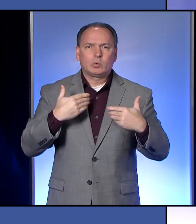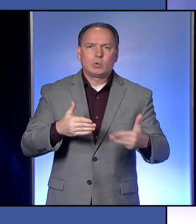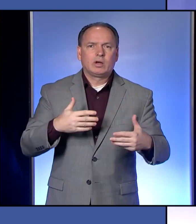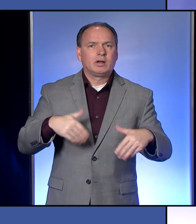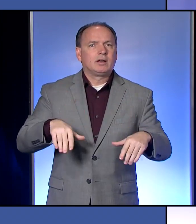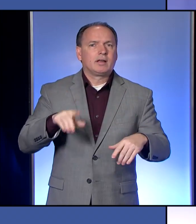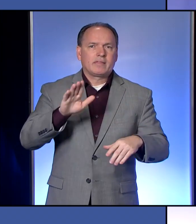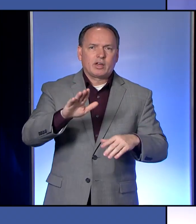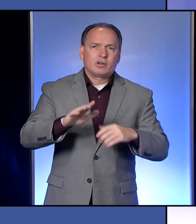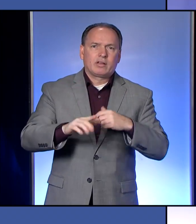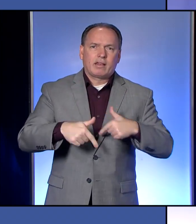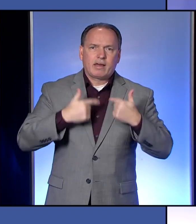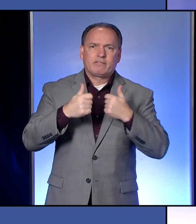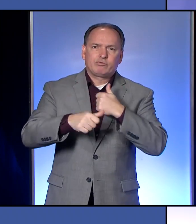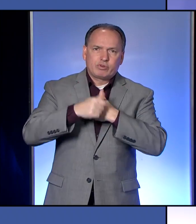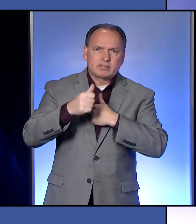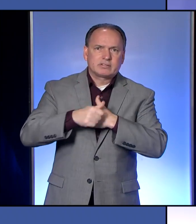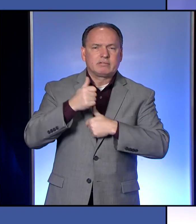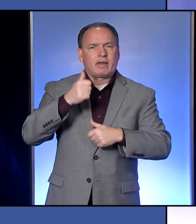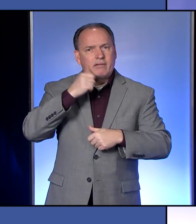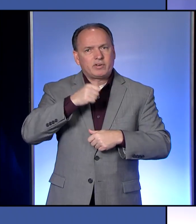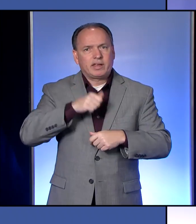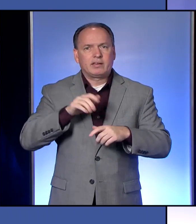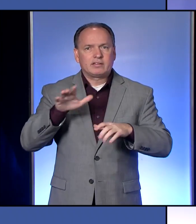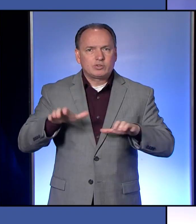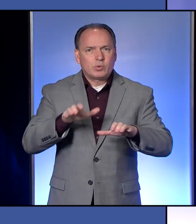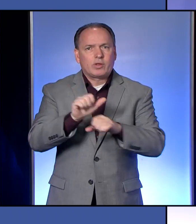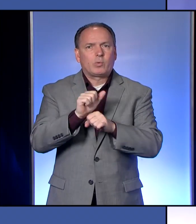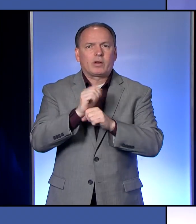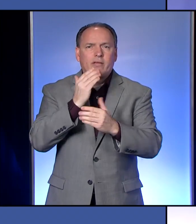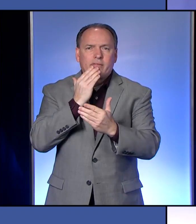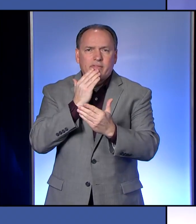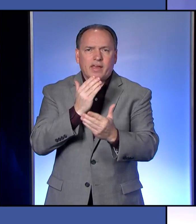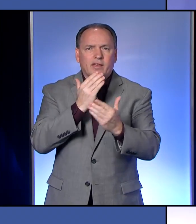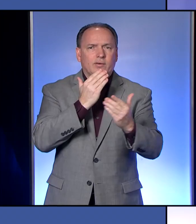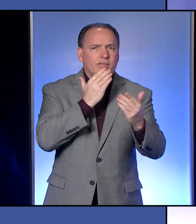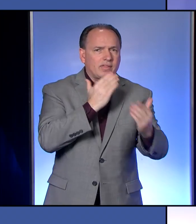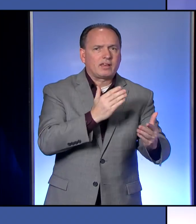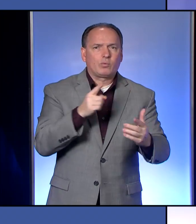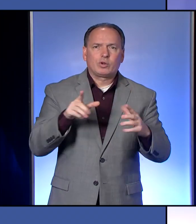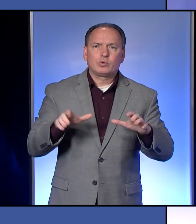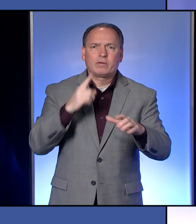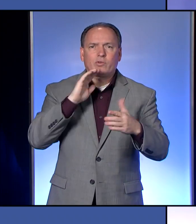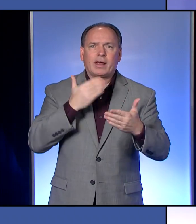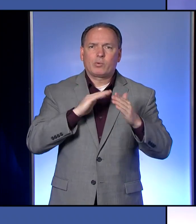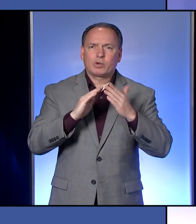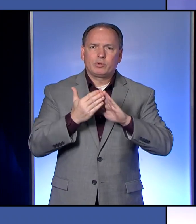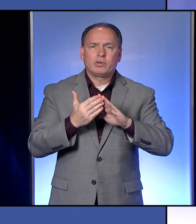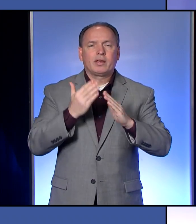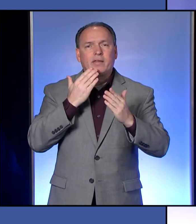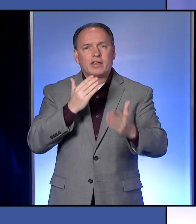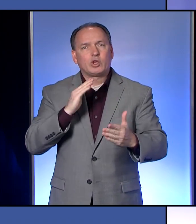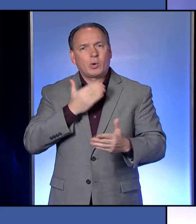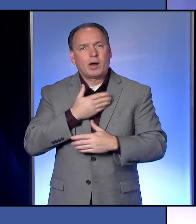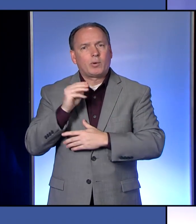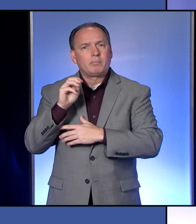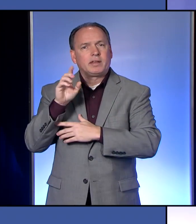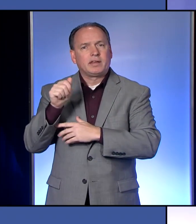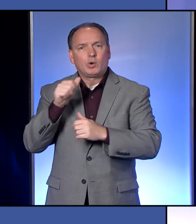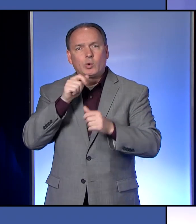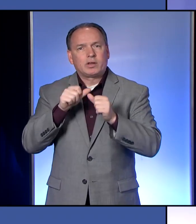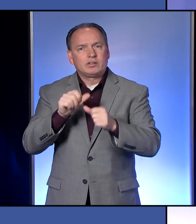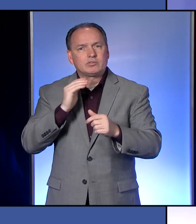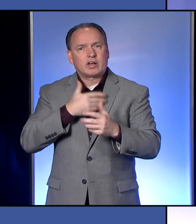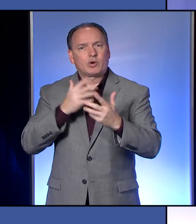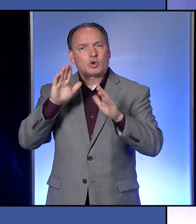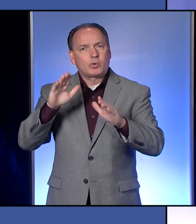life at risk every single day that they go out and do their work. Thank you. Thank you for what you're doing for our community. And thank you to our media who continues to